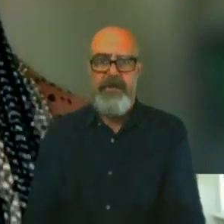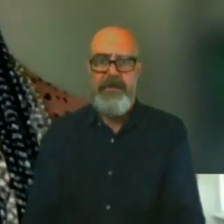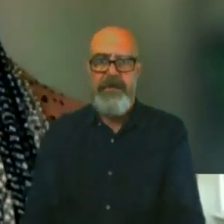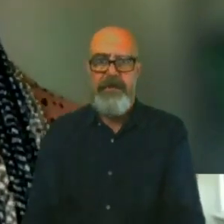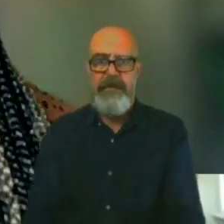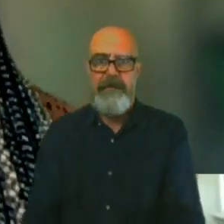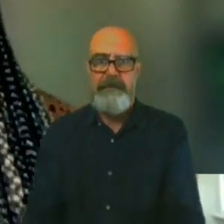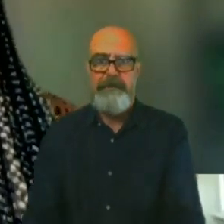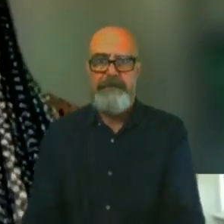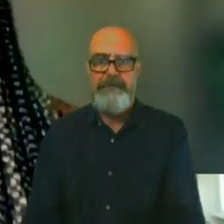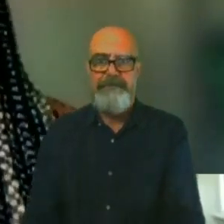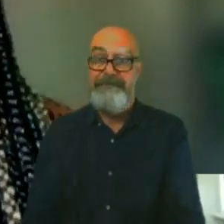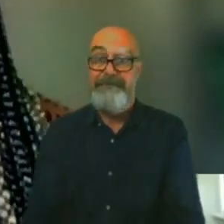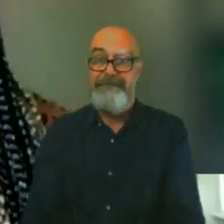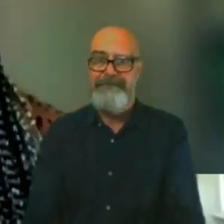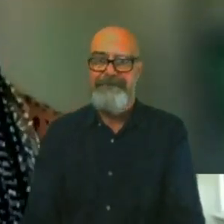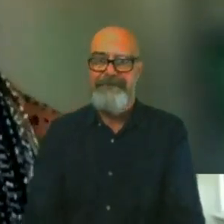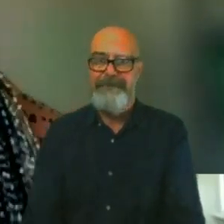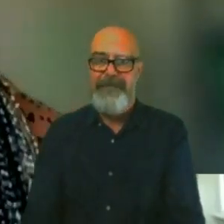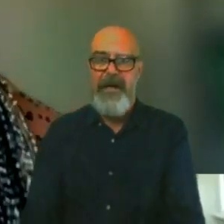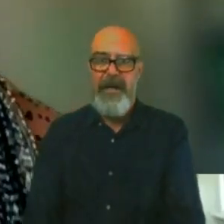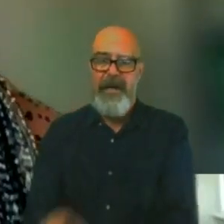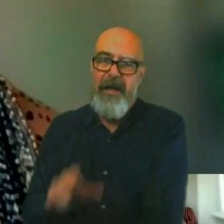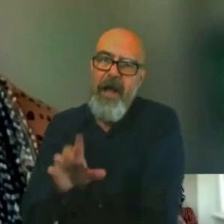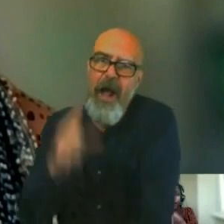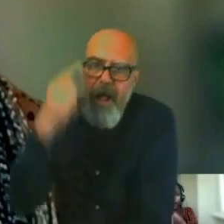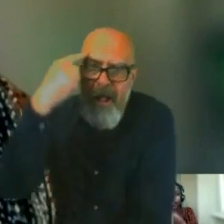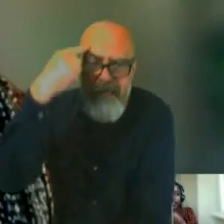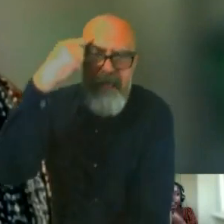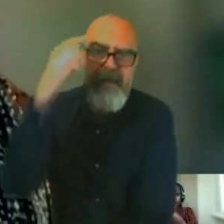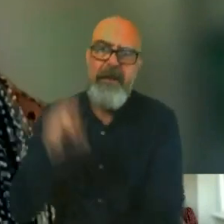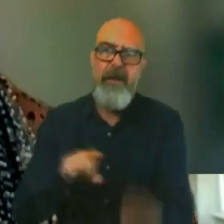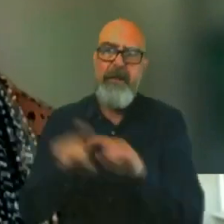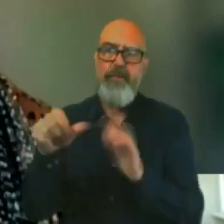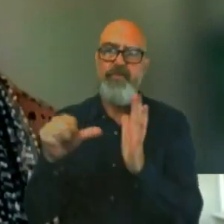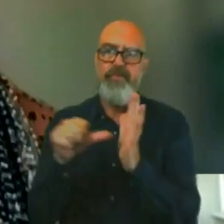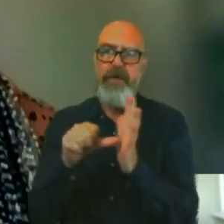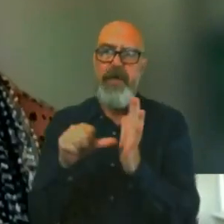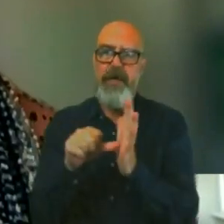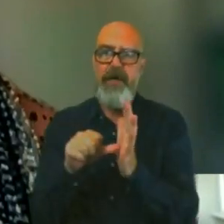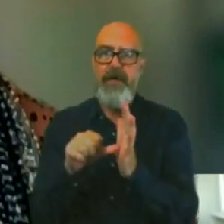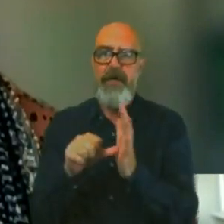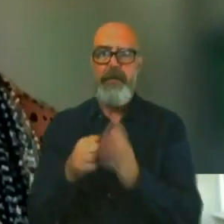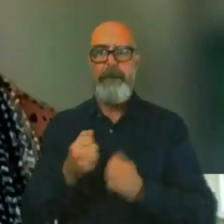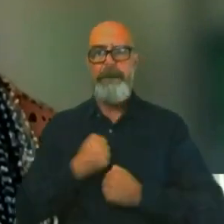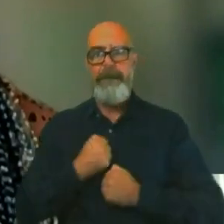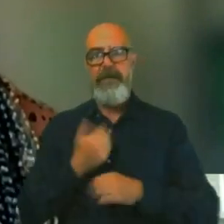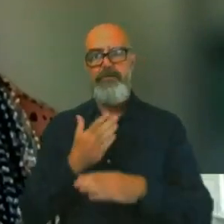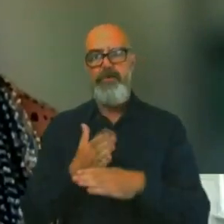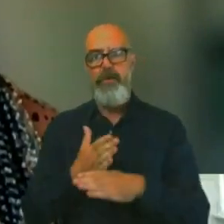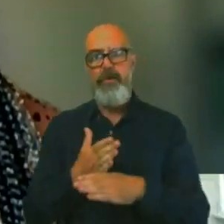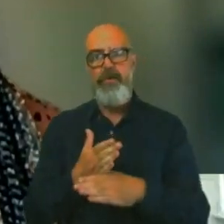Oh, I think the hardest part of my job is,